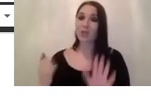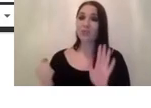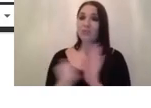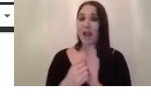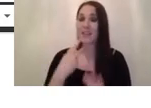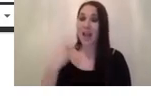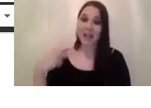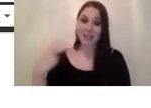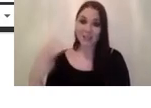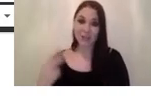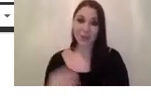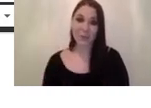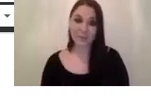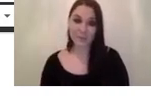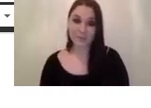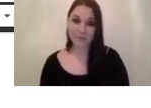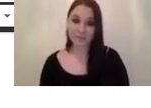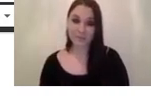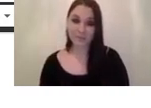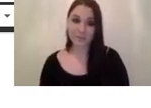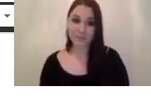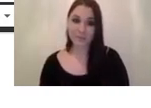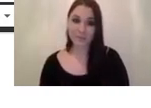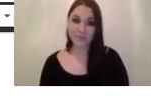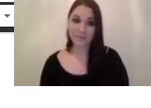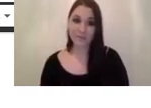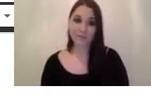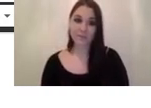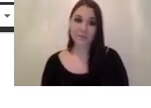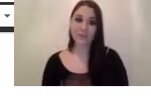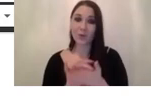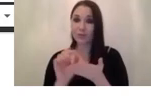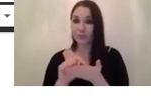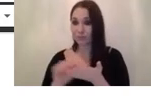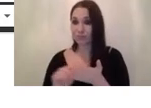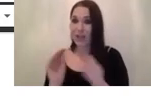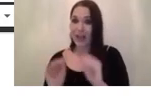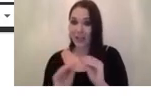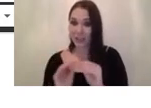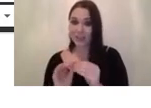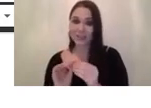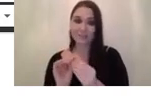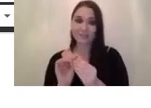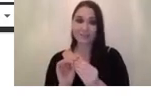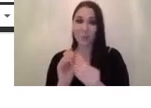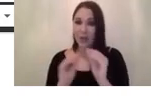for for the hand calculations so to say so